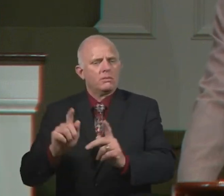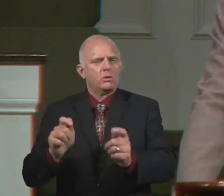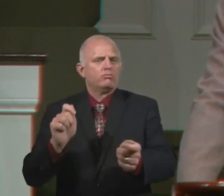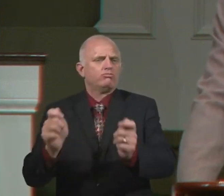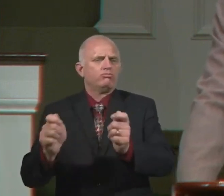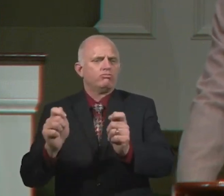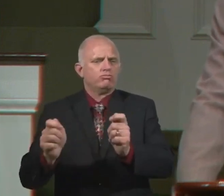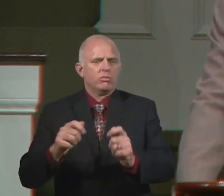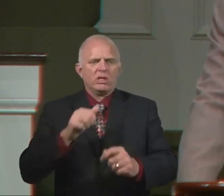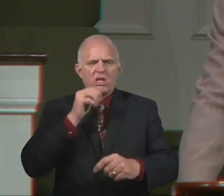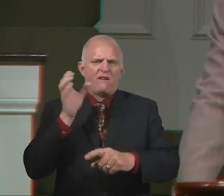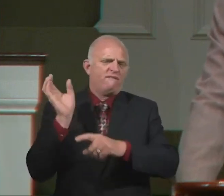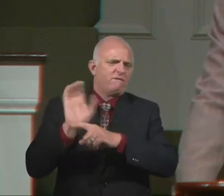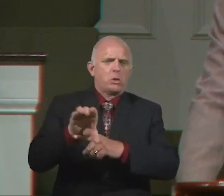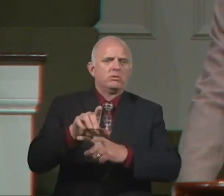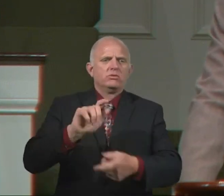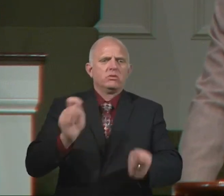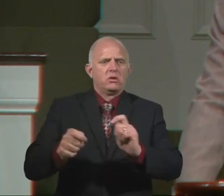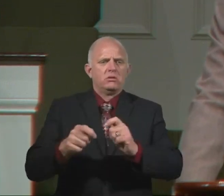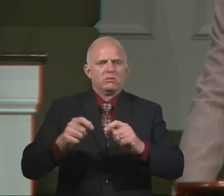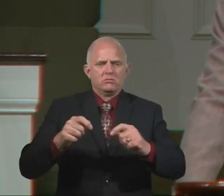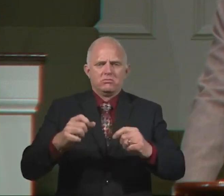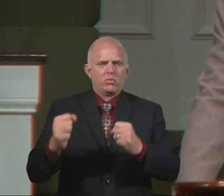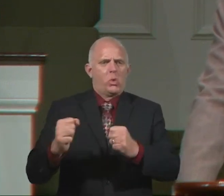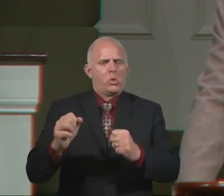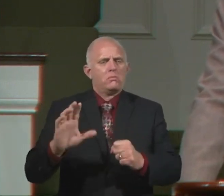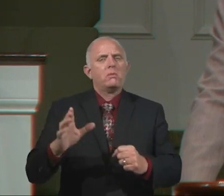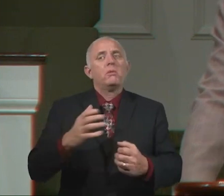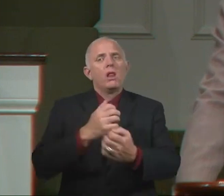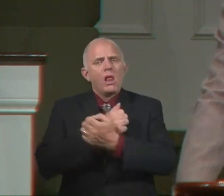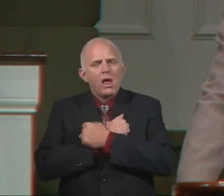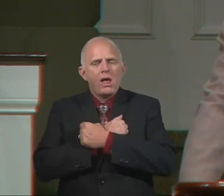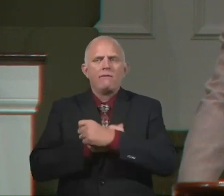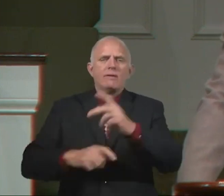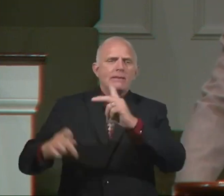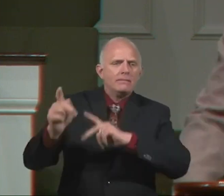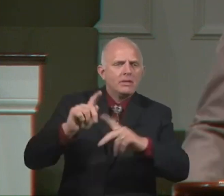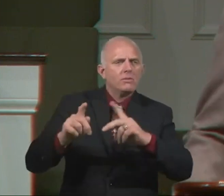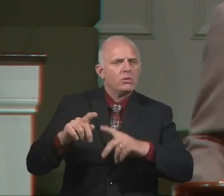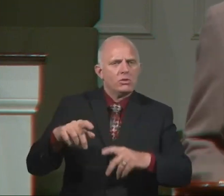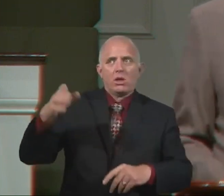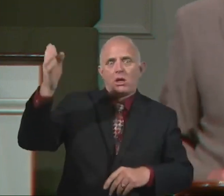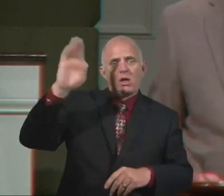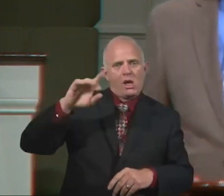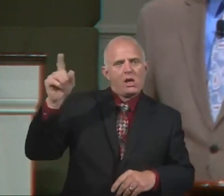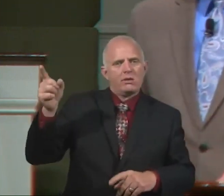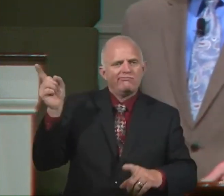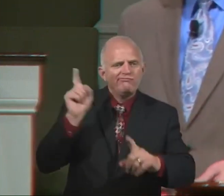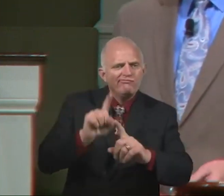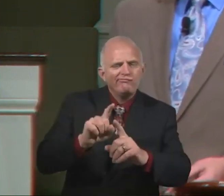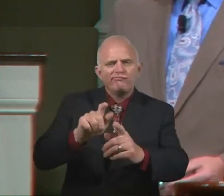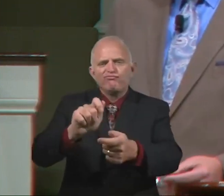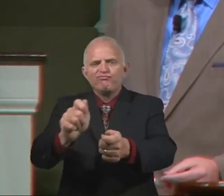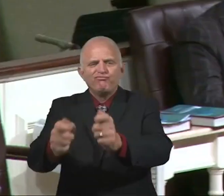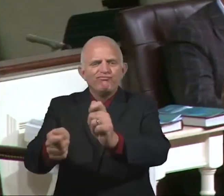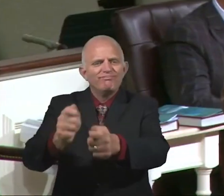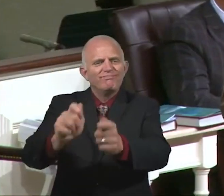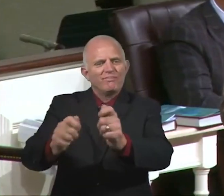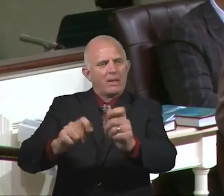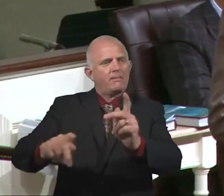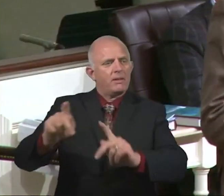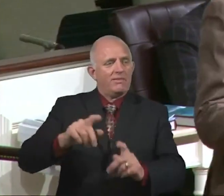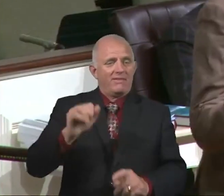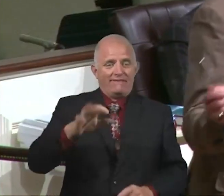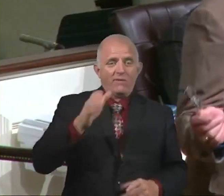people. You love people. God does the changing. A lady who will try to work her hard to change her husband will be